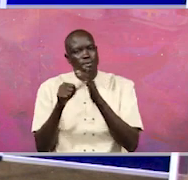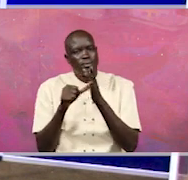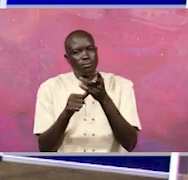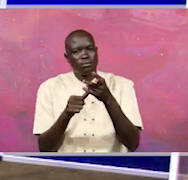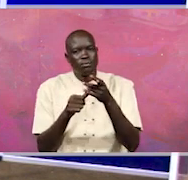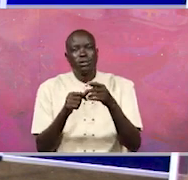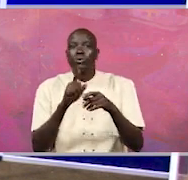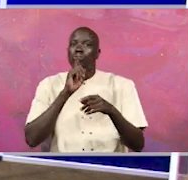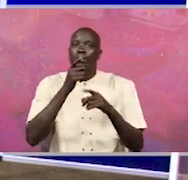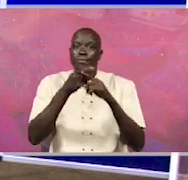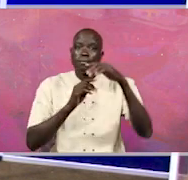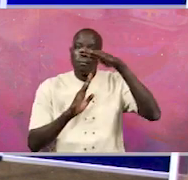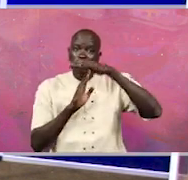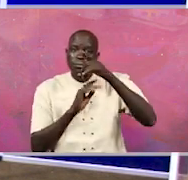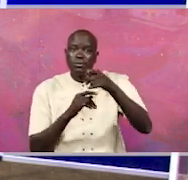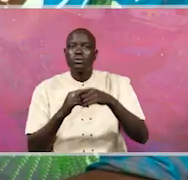pension money.